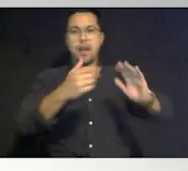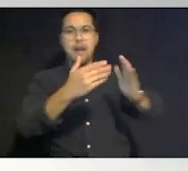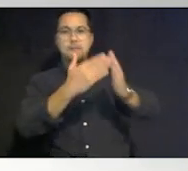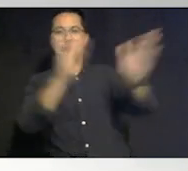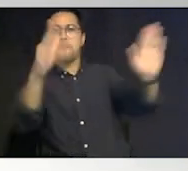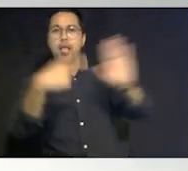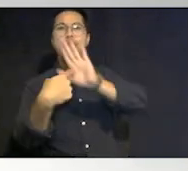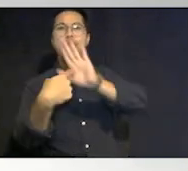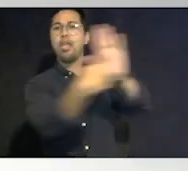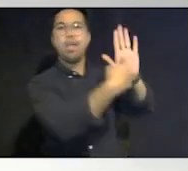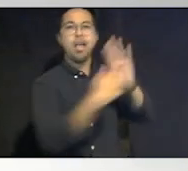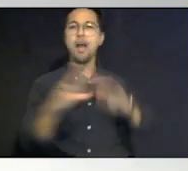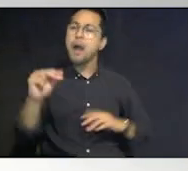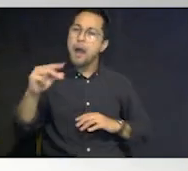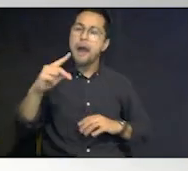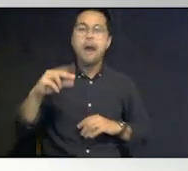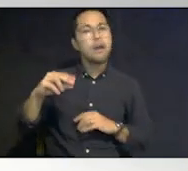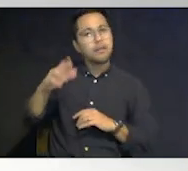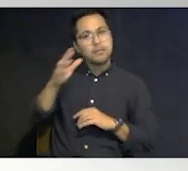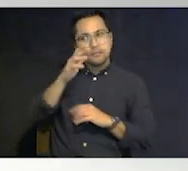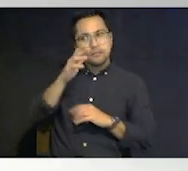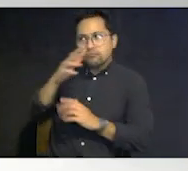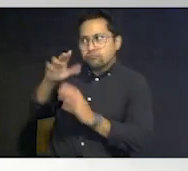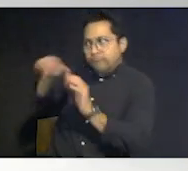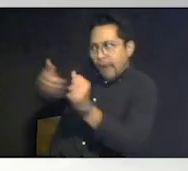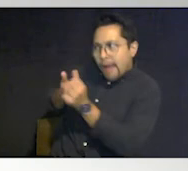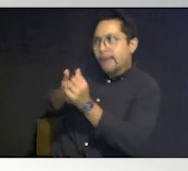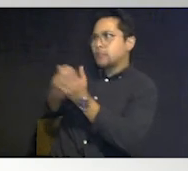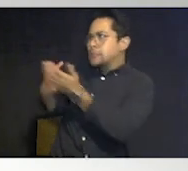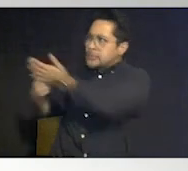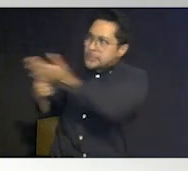or in the newspaper but it's something that that's very very